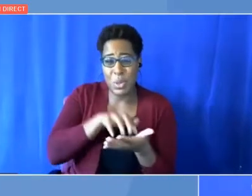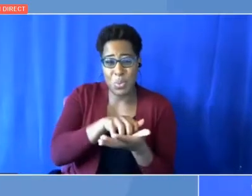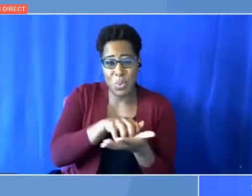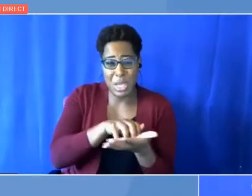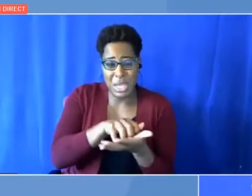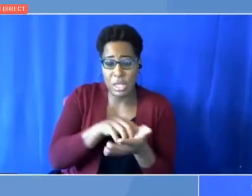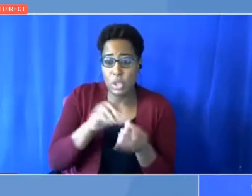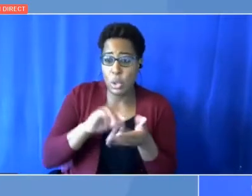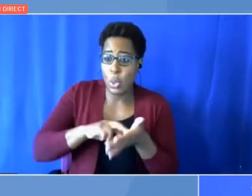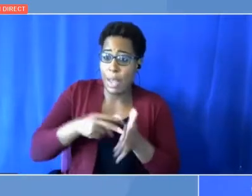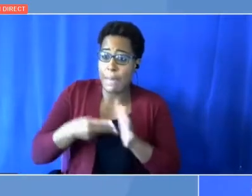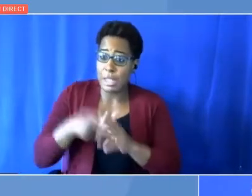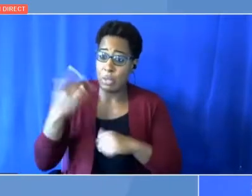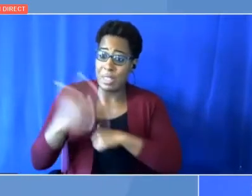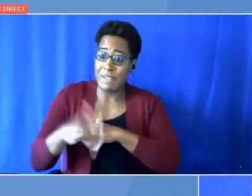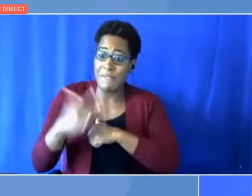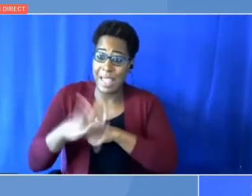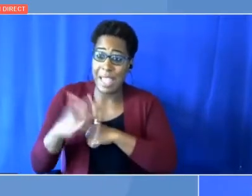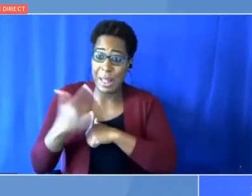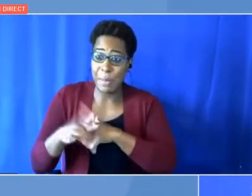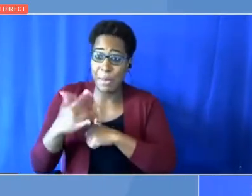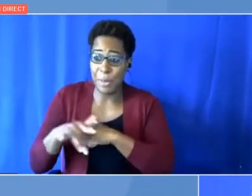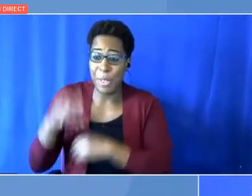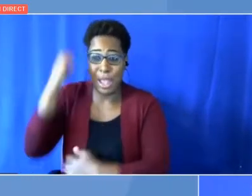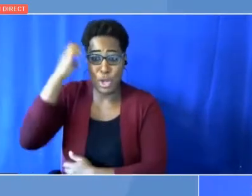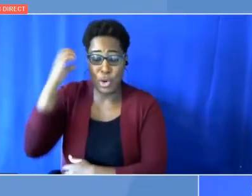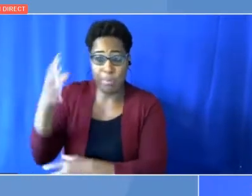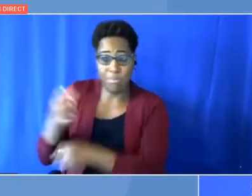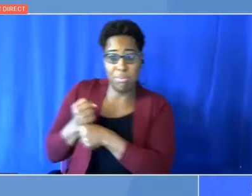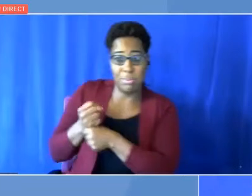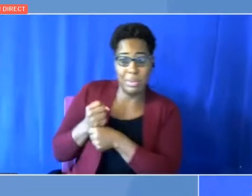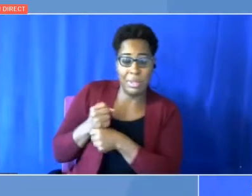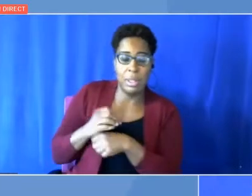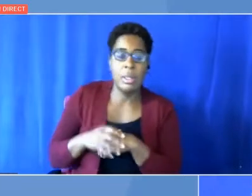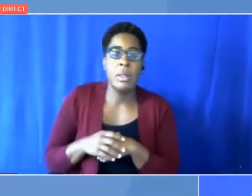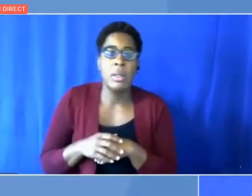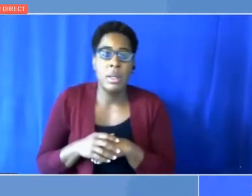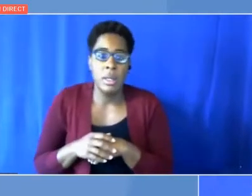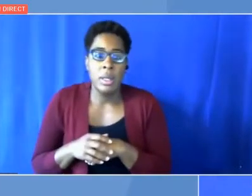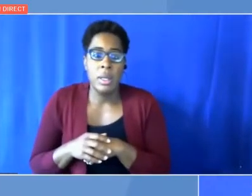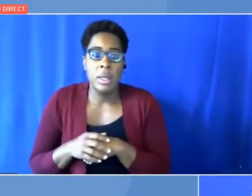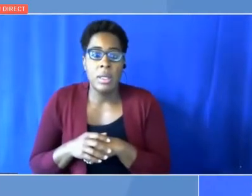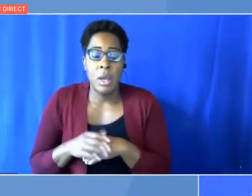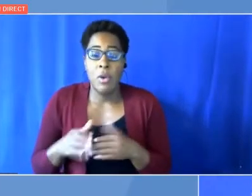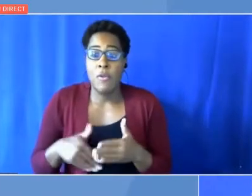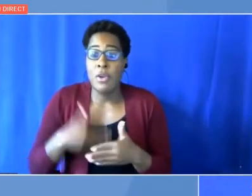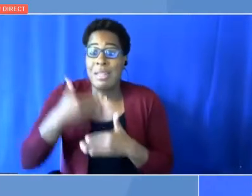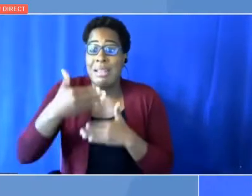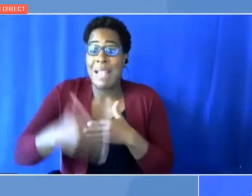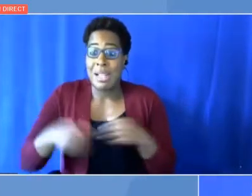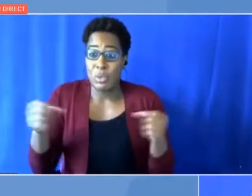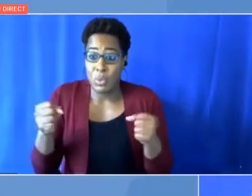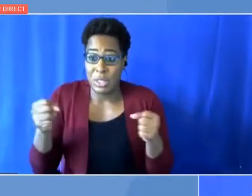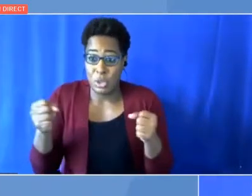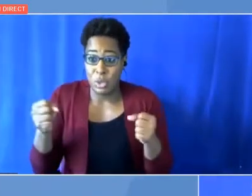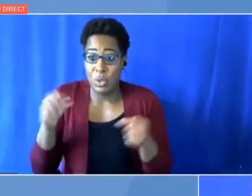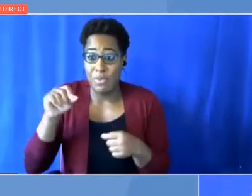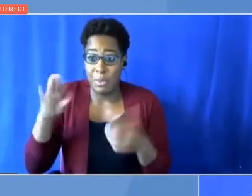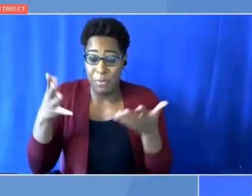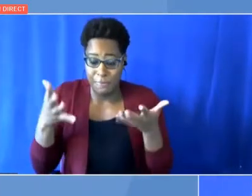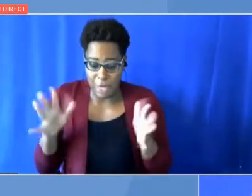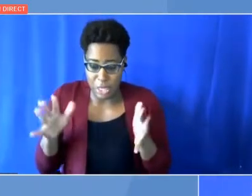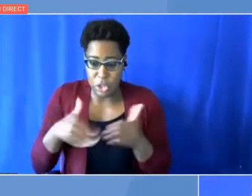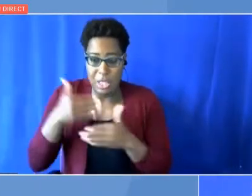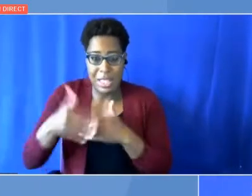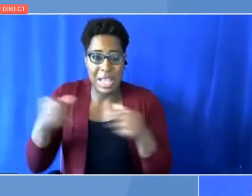the markets and Europe got it. Now, after February, for the next winter, there will be most likely